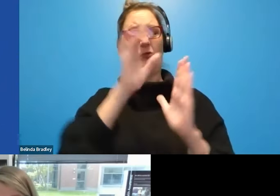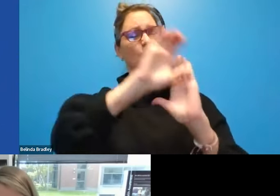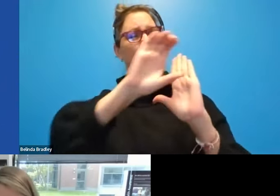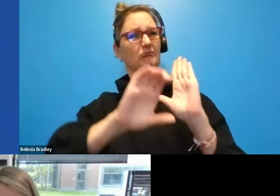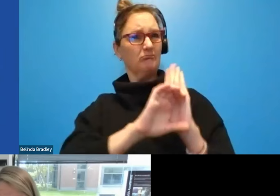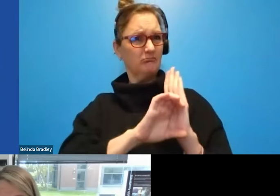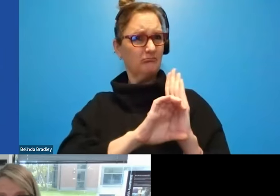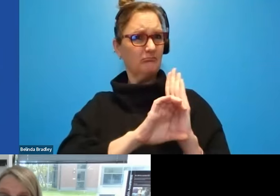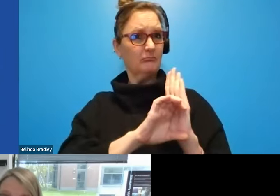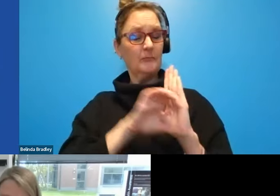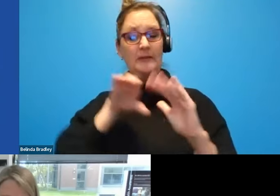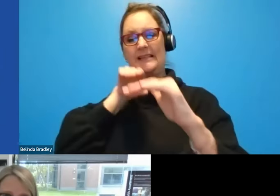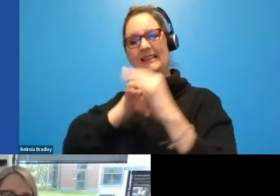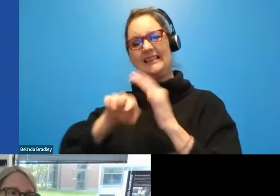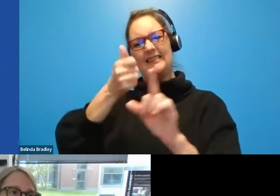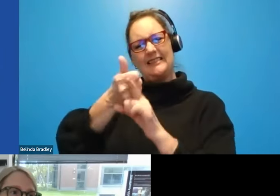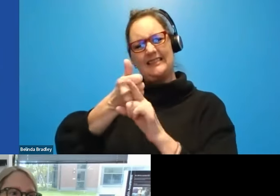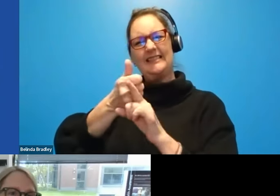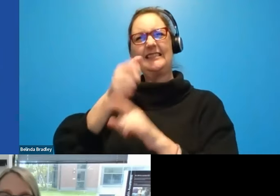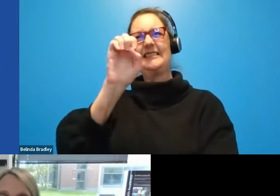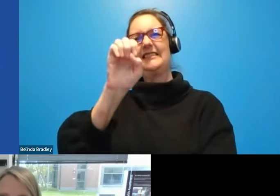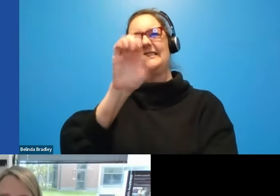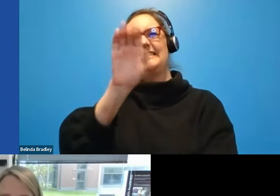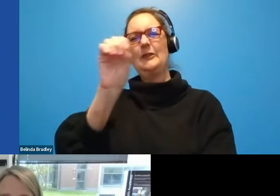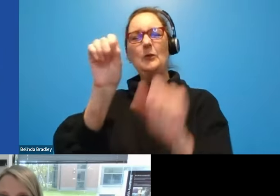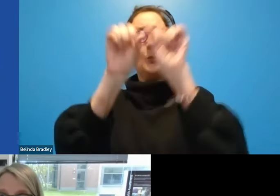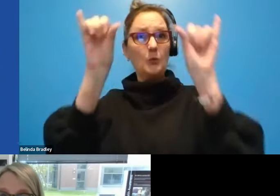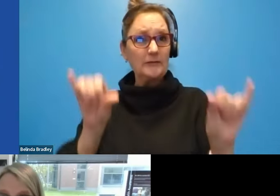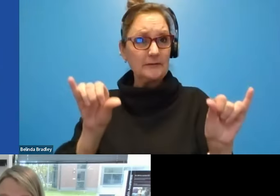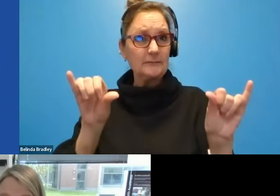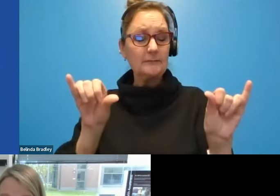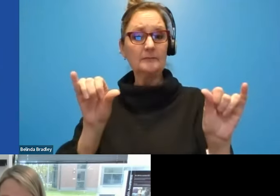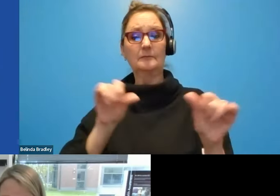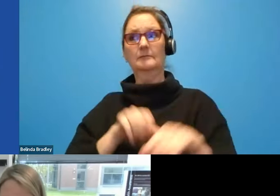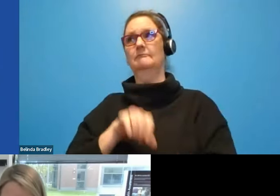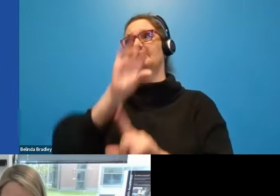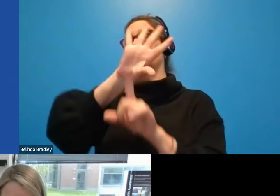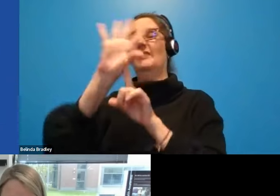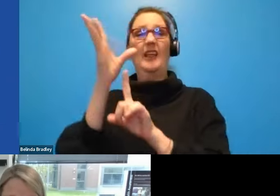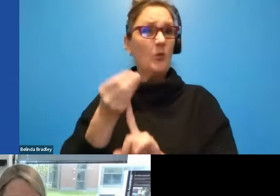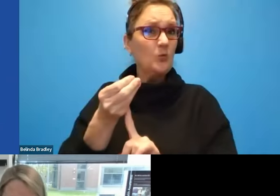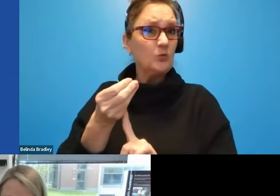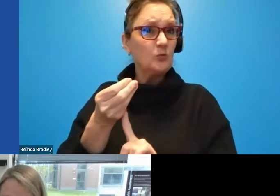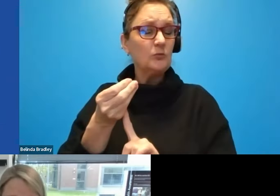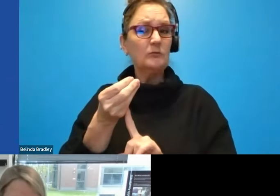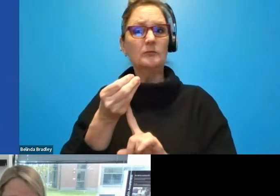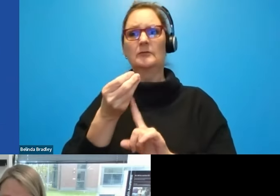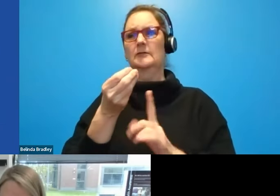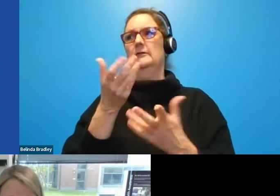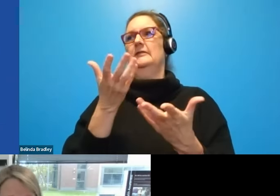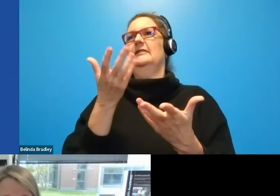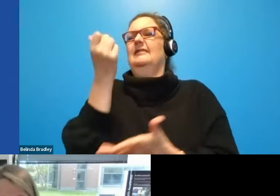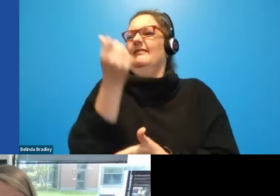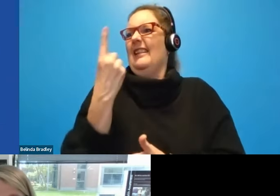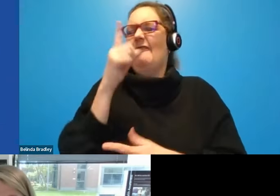as an ecosystem as a culture, as a discipline that everyone needs. mean, there's 160